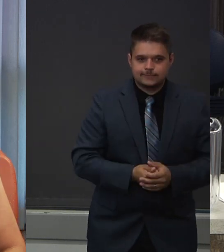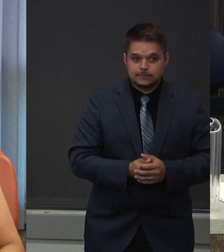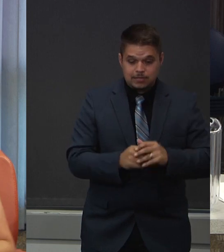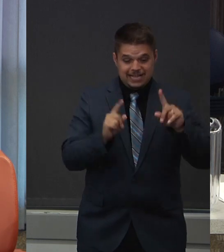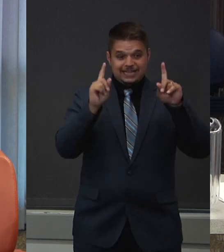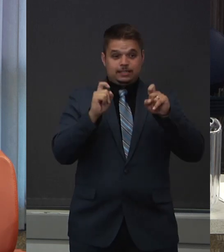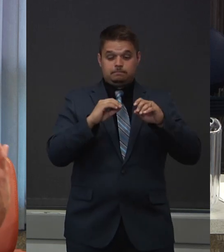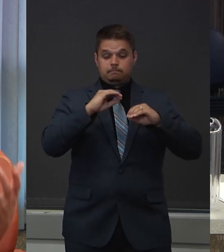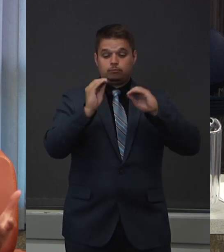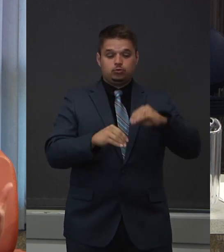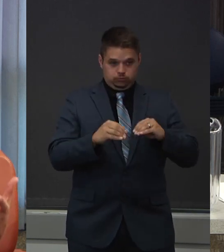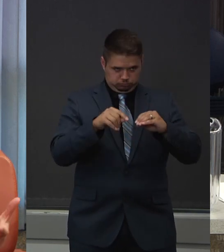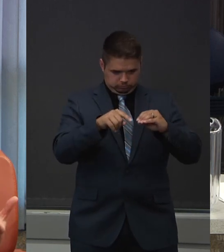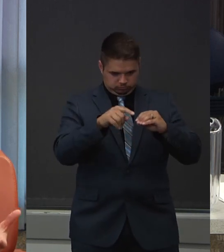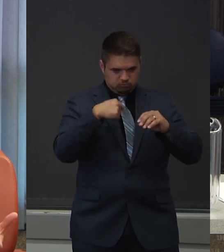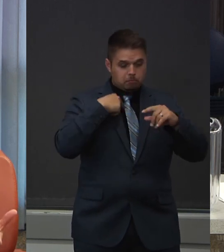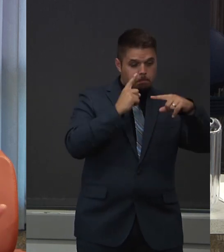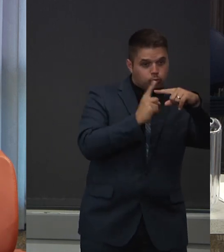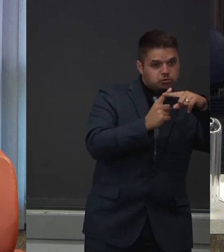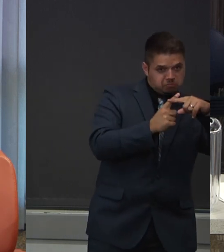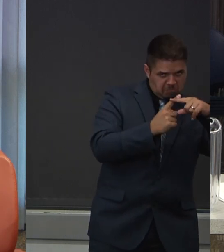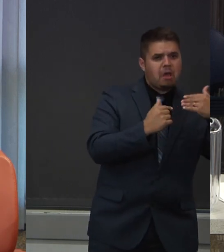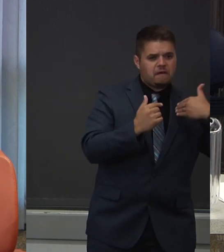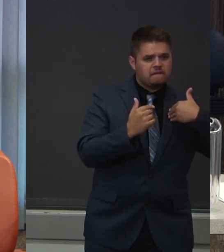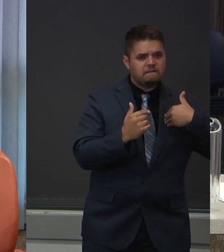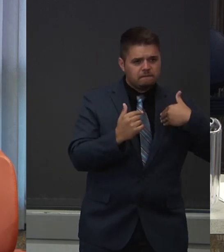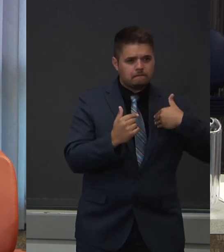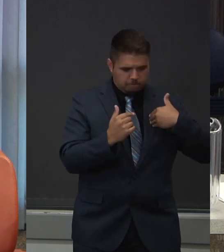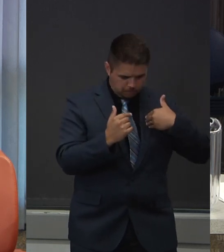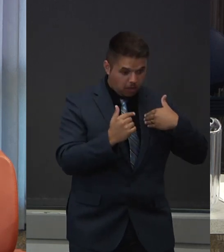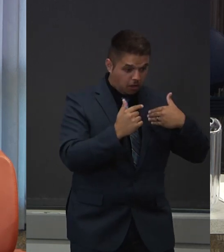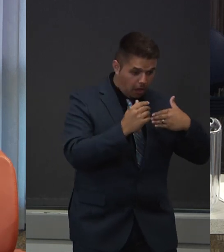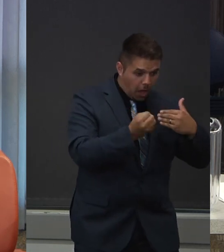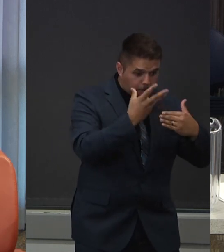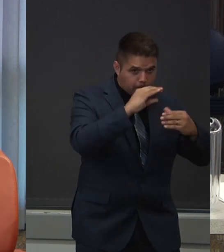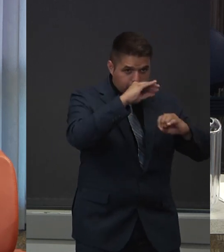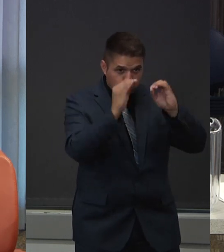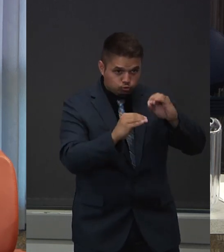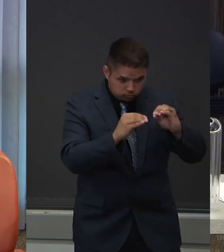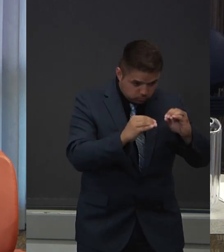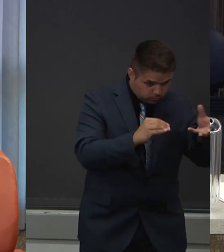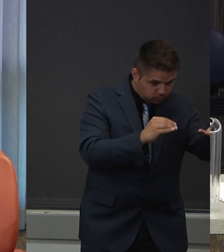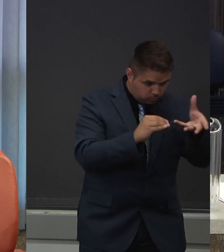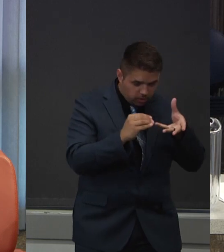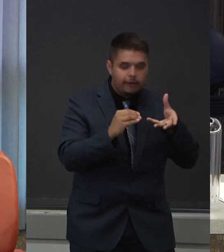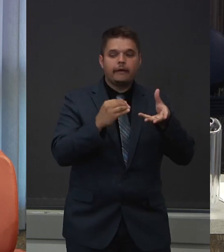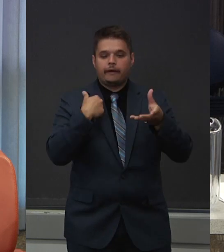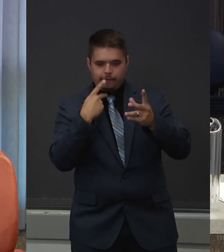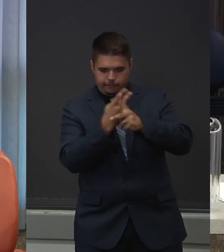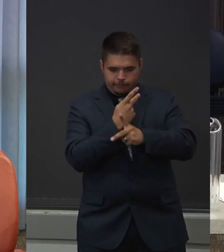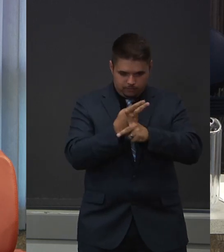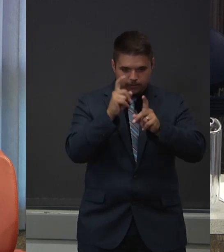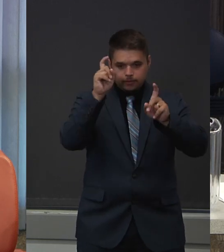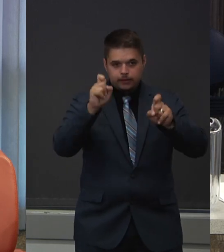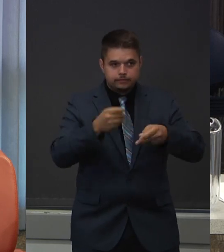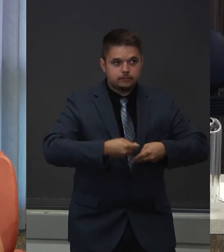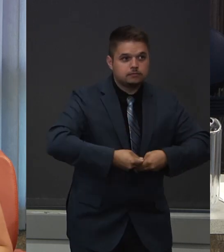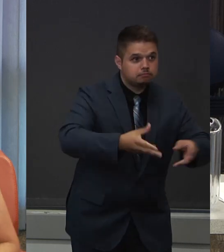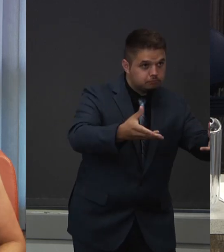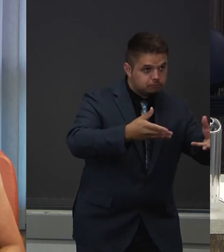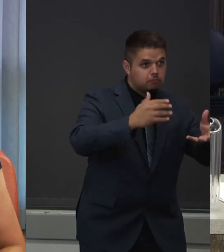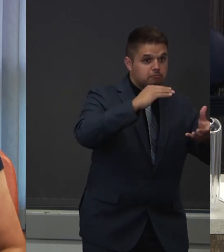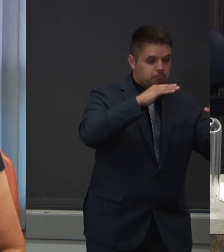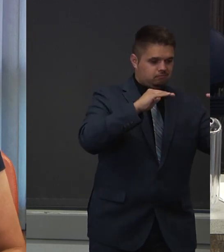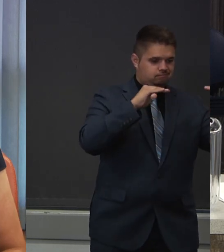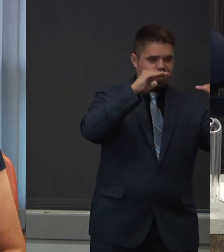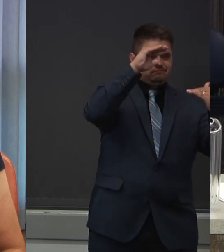of whether or not we're doing enough testing. And it actually tells us that that we are, although as I mentioned before, we want